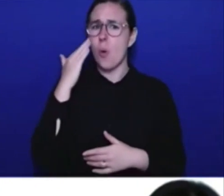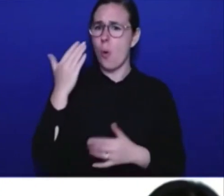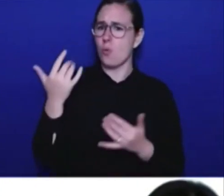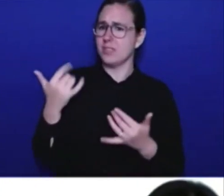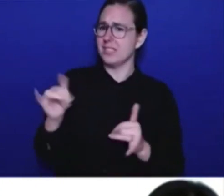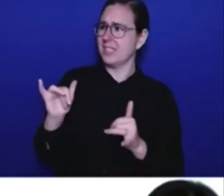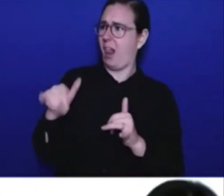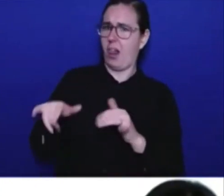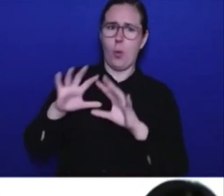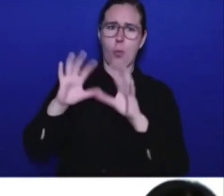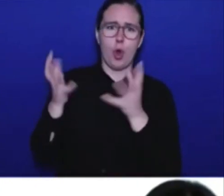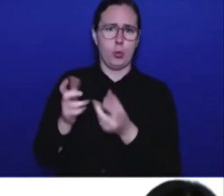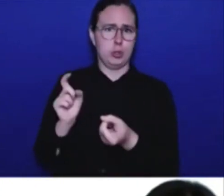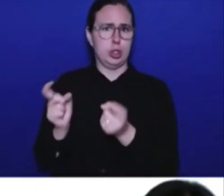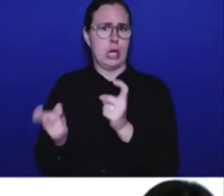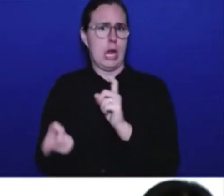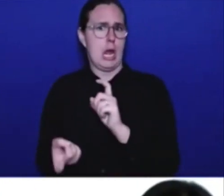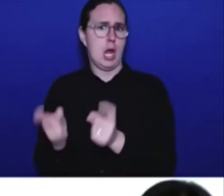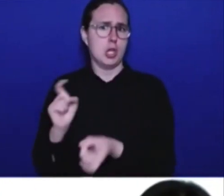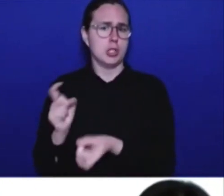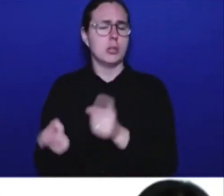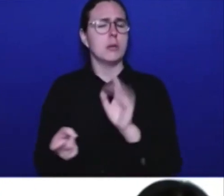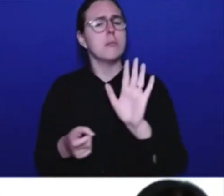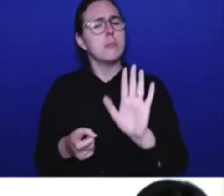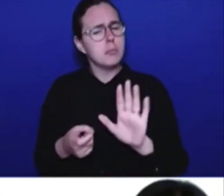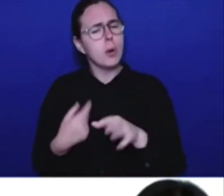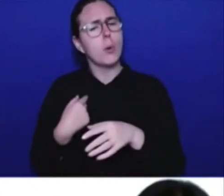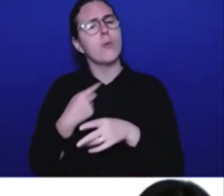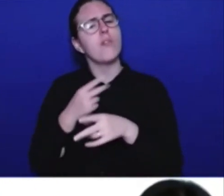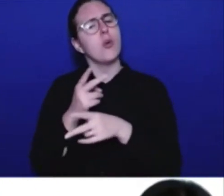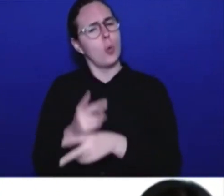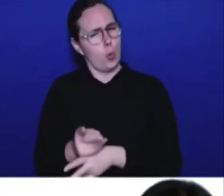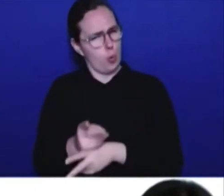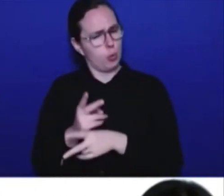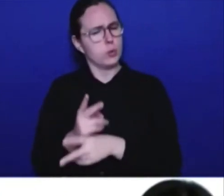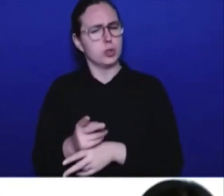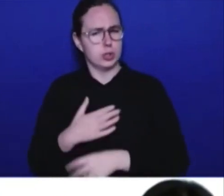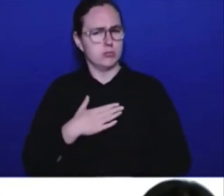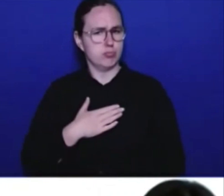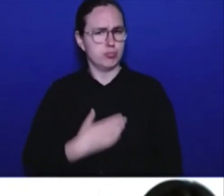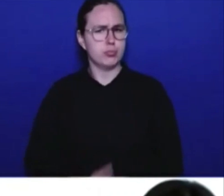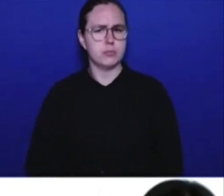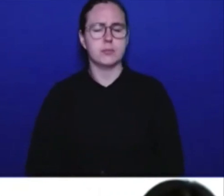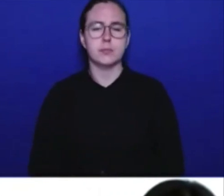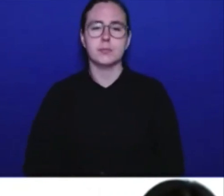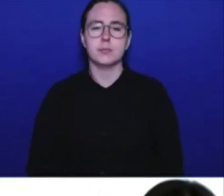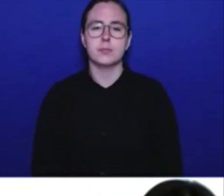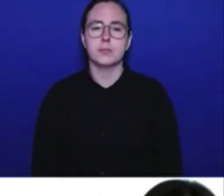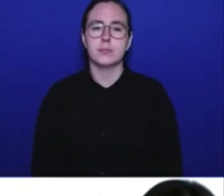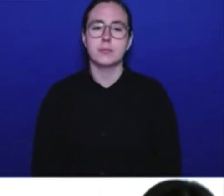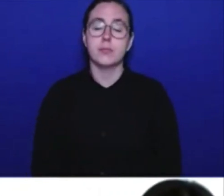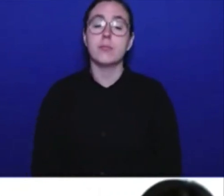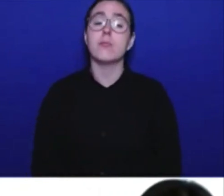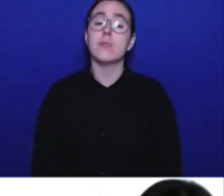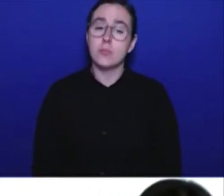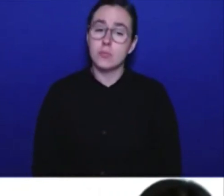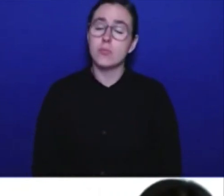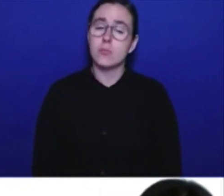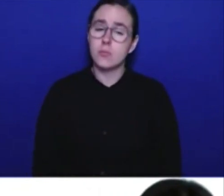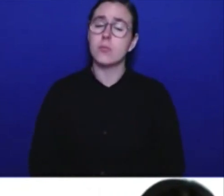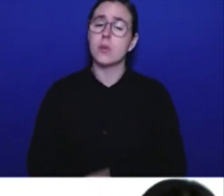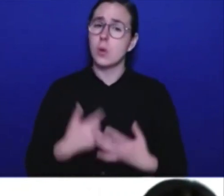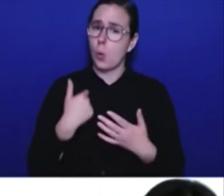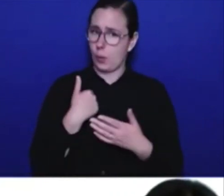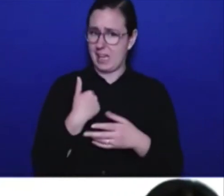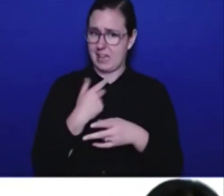We always have been. And this filing will lay bare essentially that conservatism and that caution, which